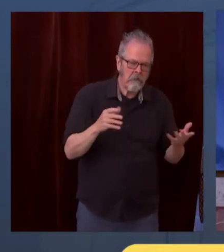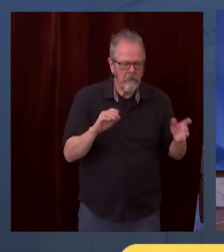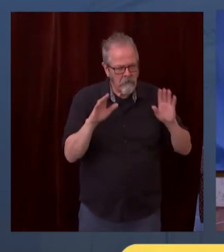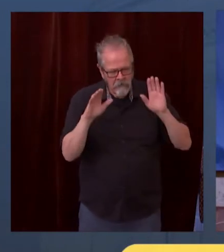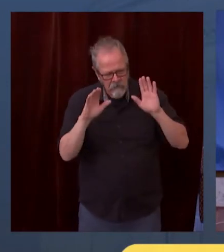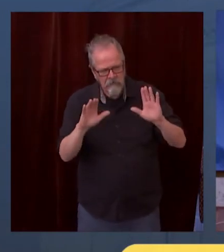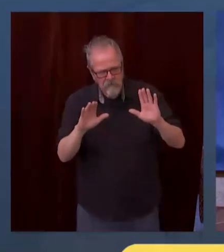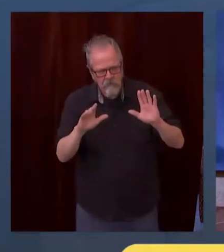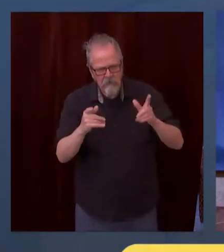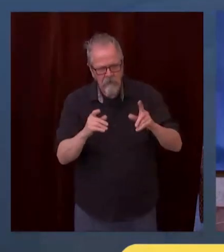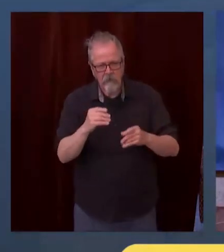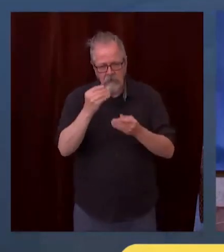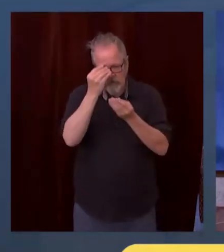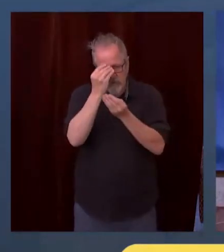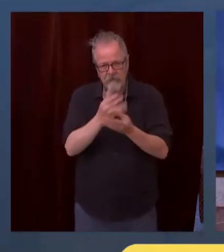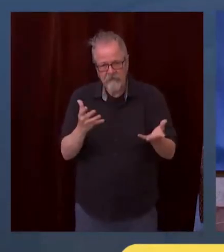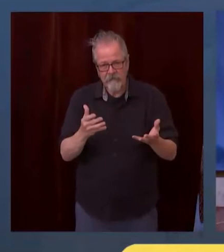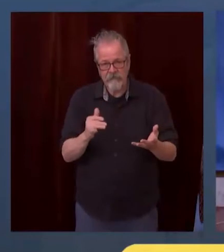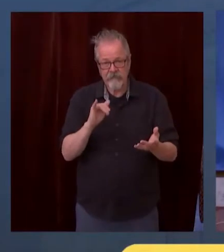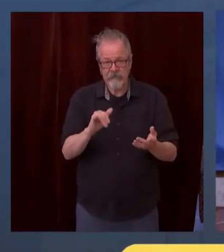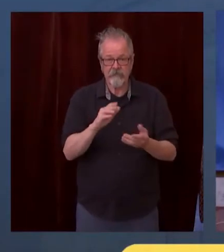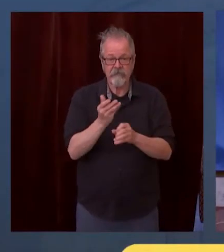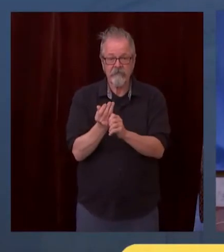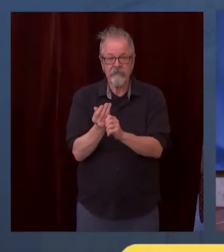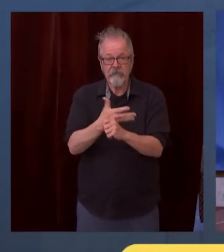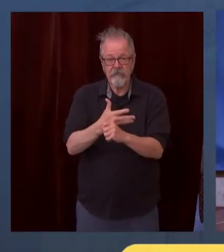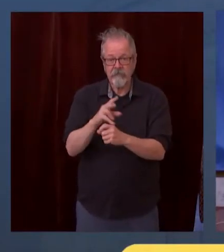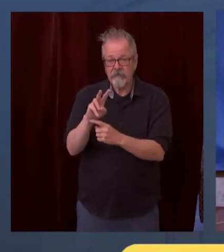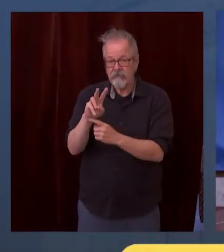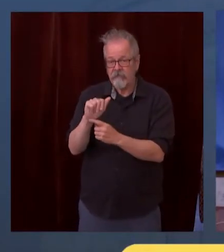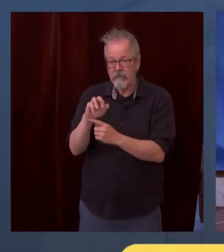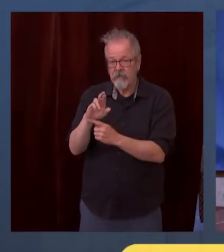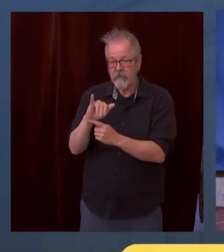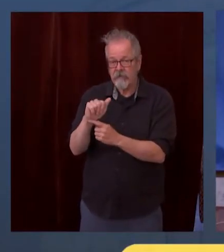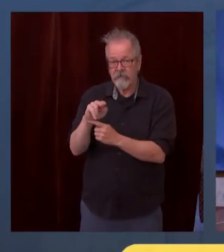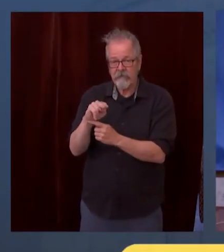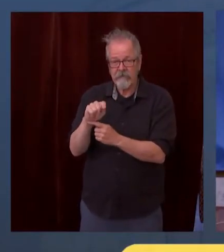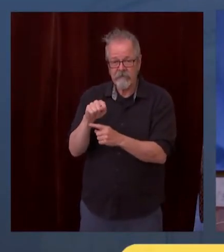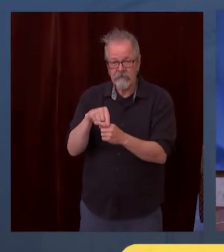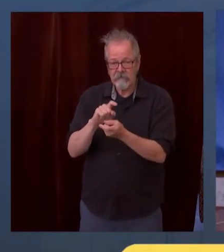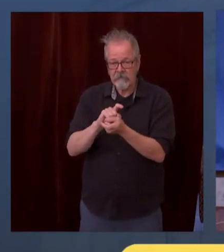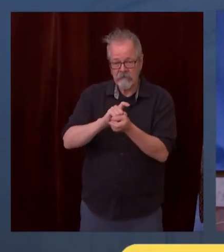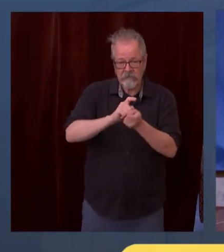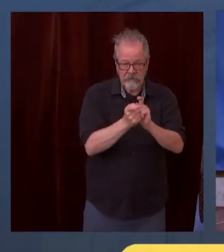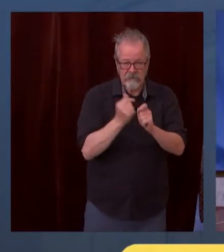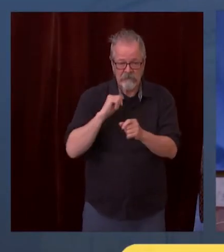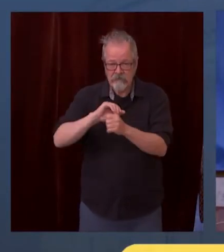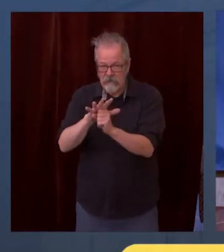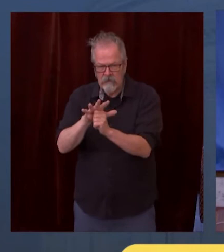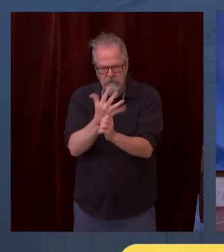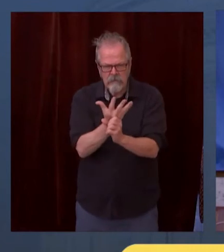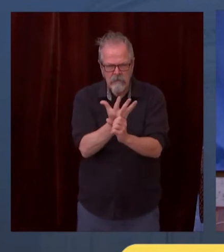that are much more transmittable, particularly one of them, than the original